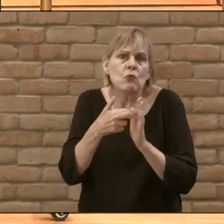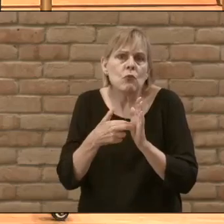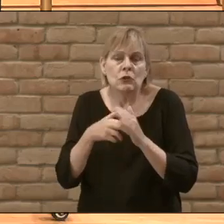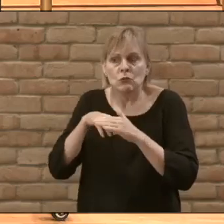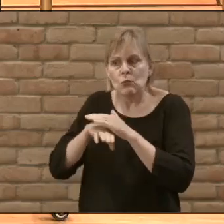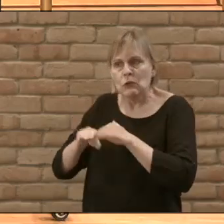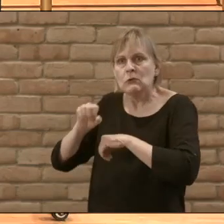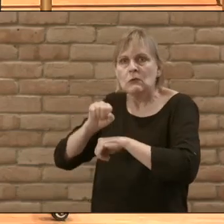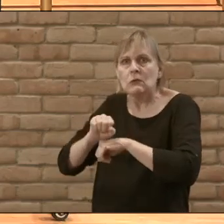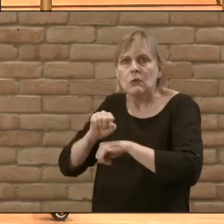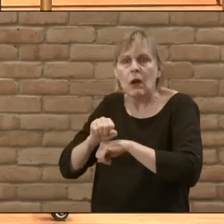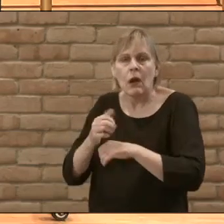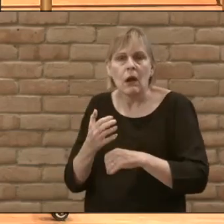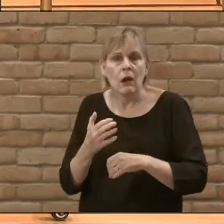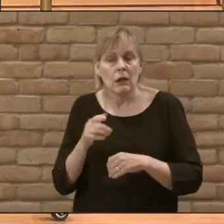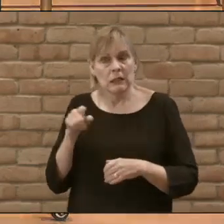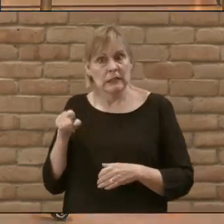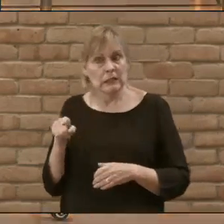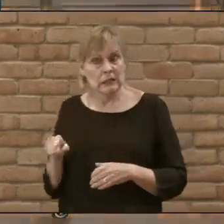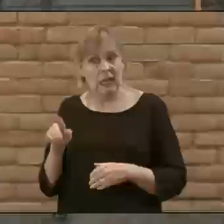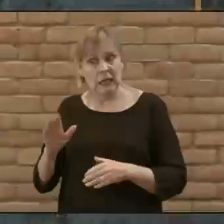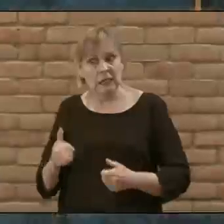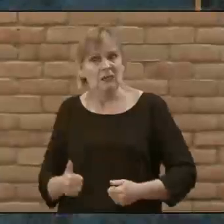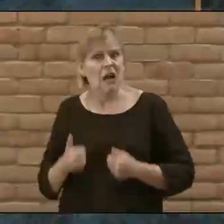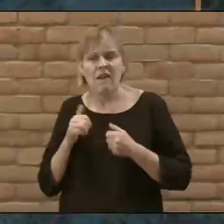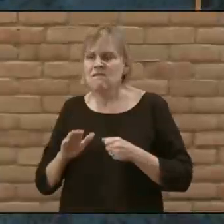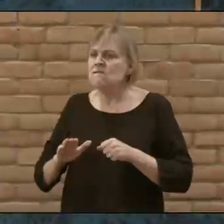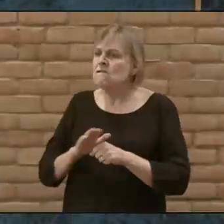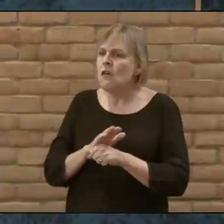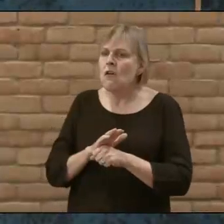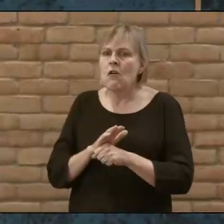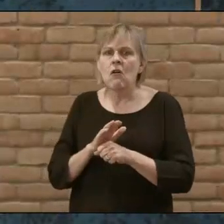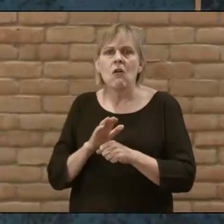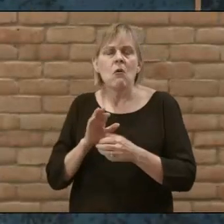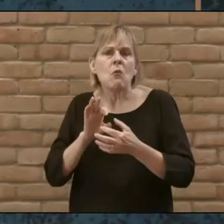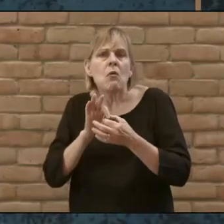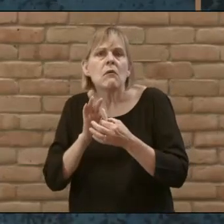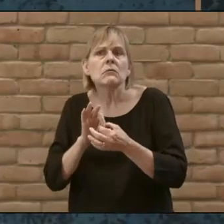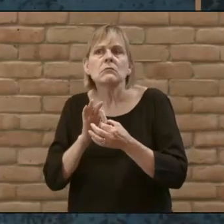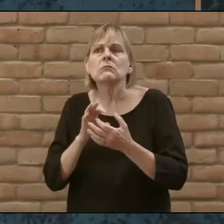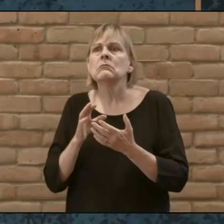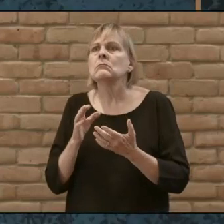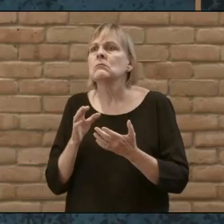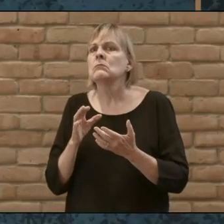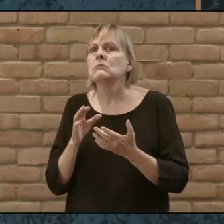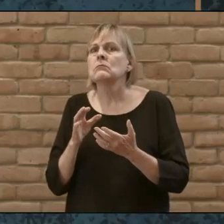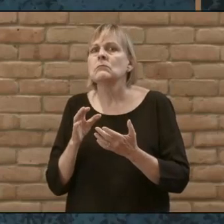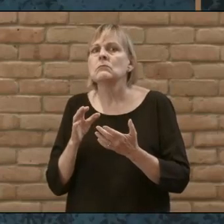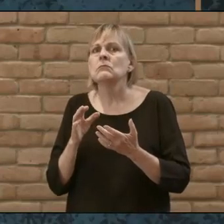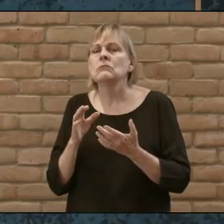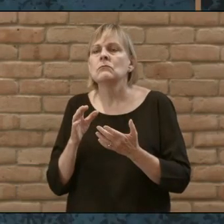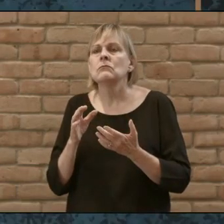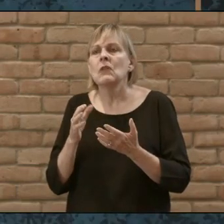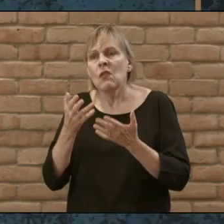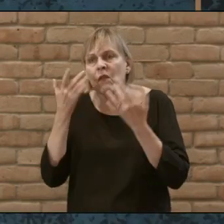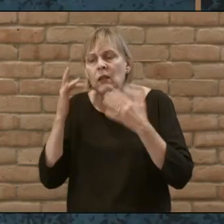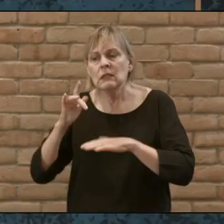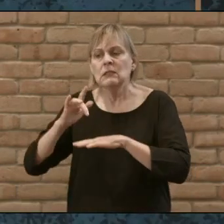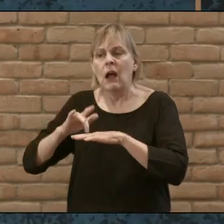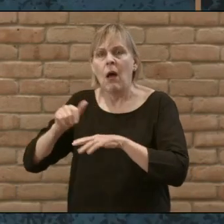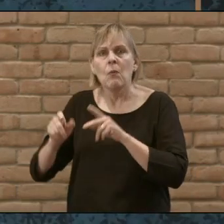the pattern of their daily lives, whereas Jairus, his life was full of many relationships. and the friendly touch of others.